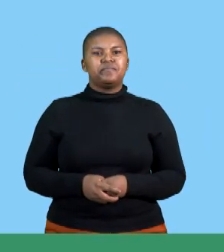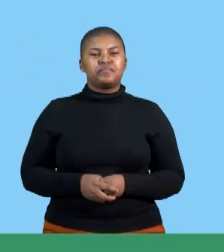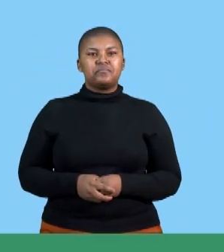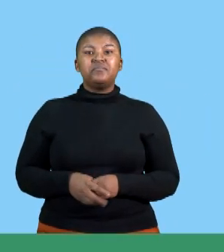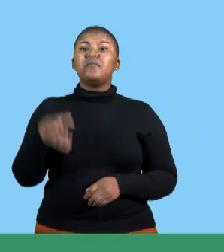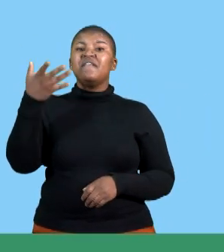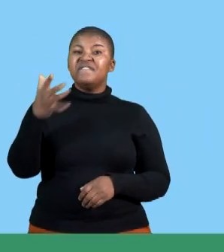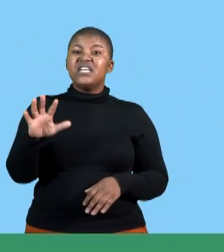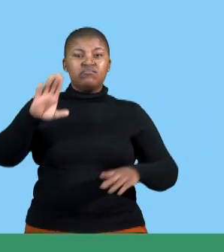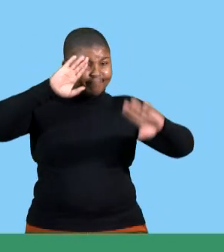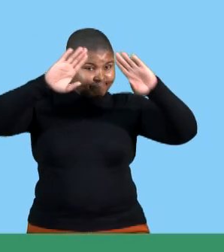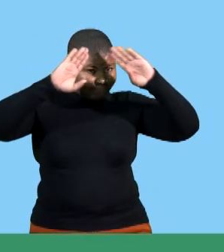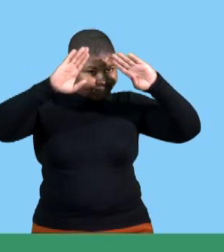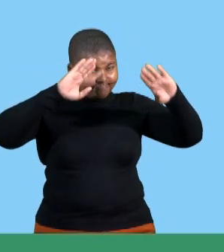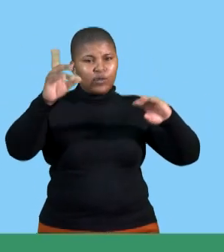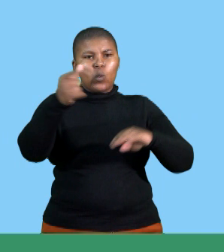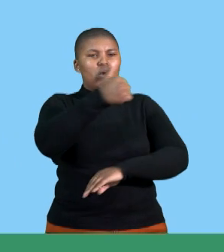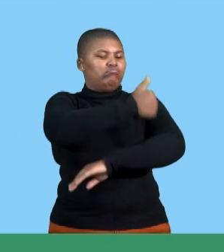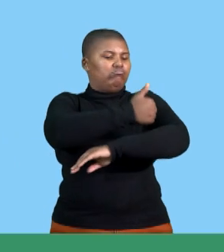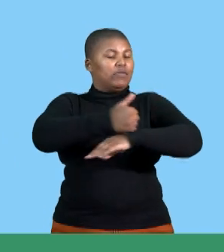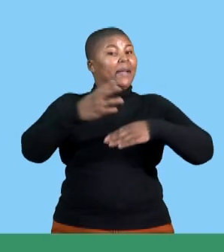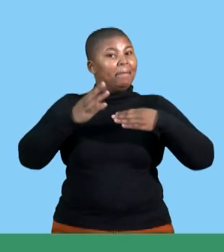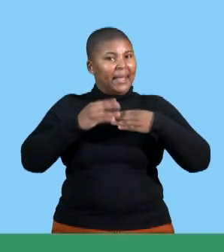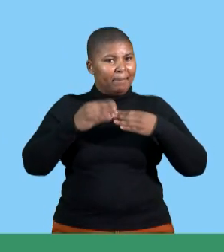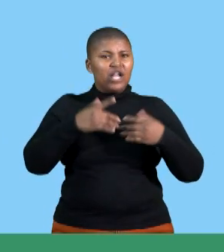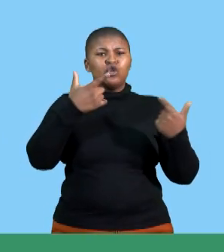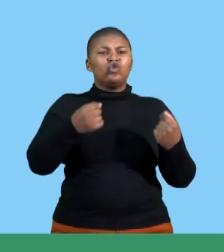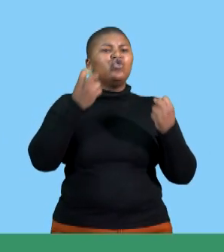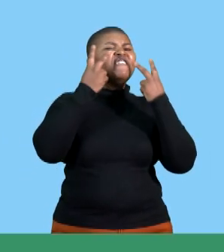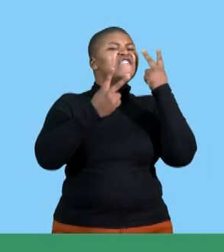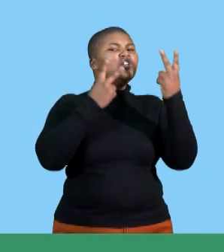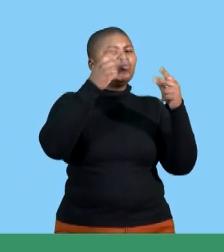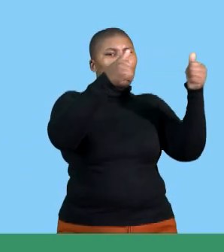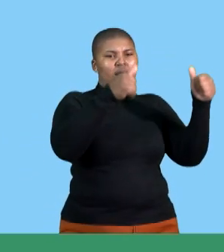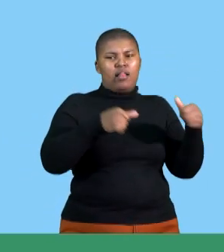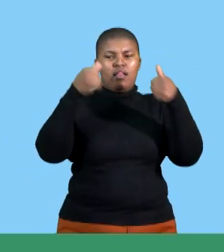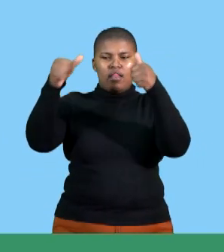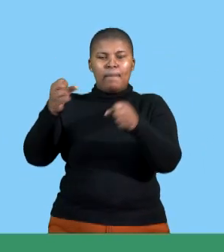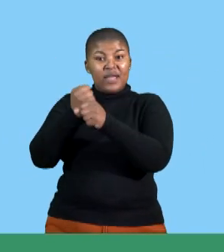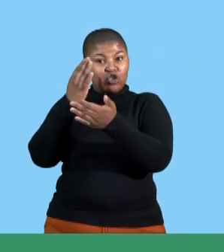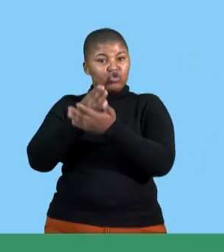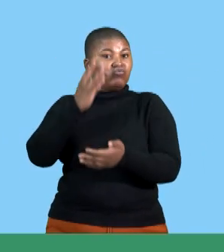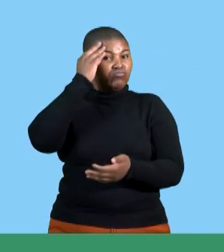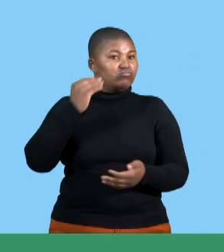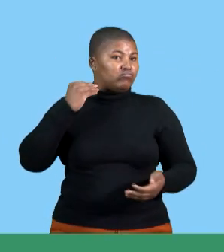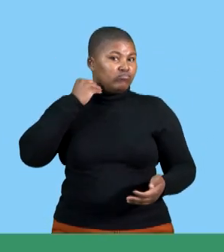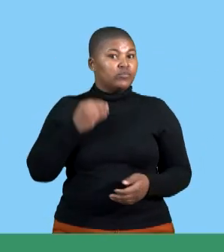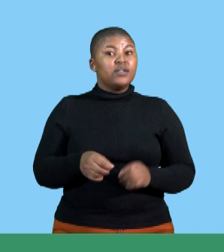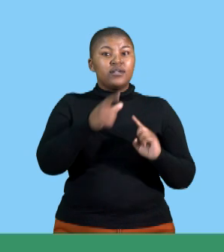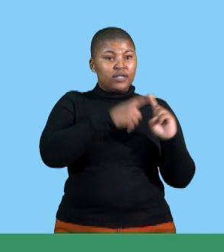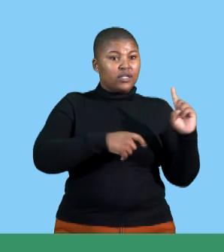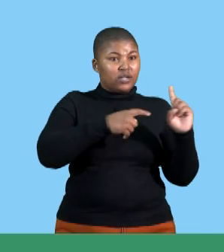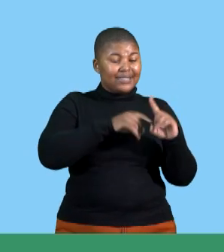created visual aids to make her points across and memorable reboni spent time practicing her